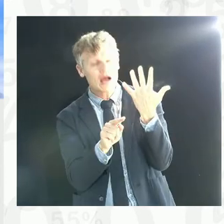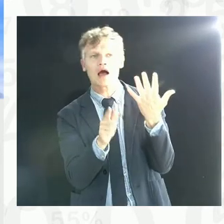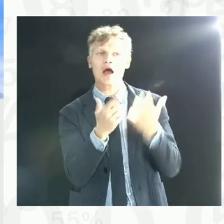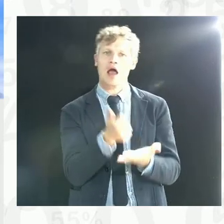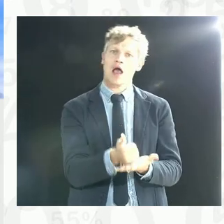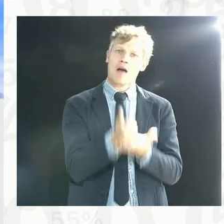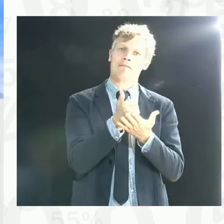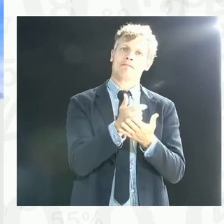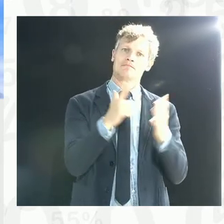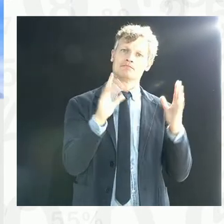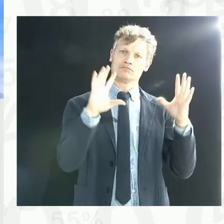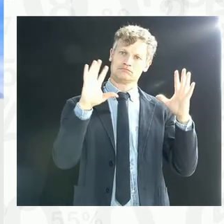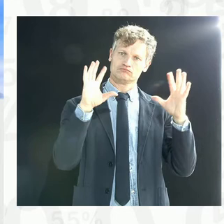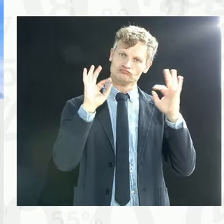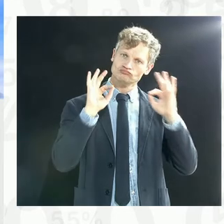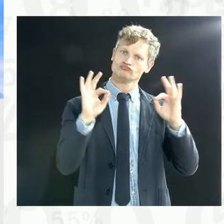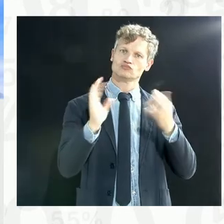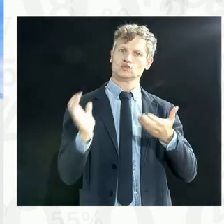more importantly, protecting the data.